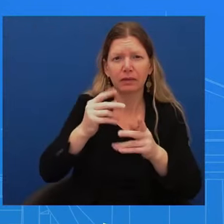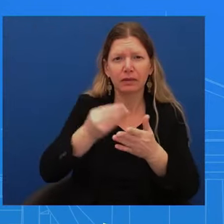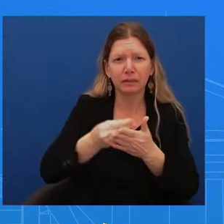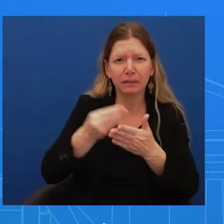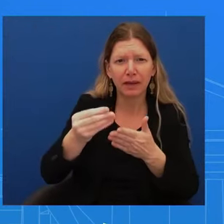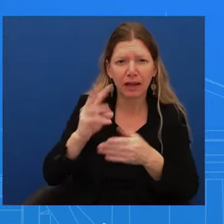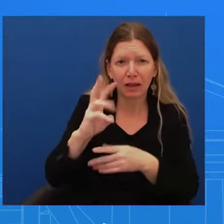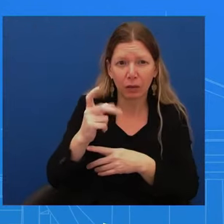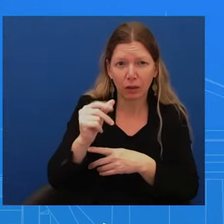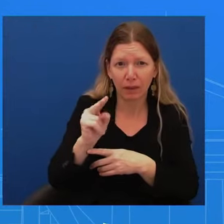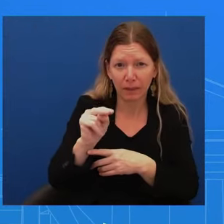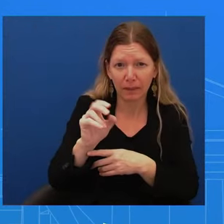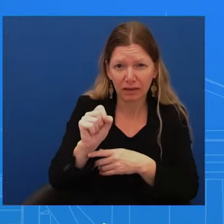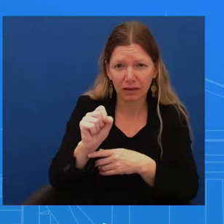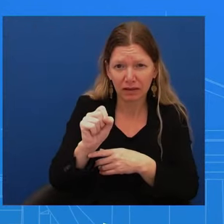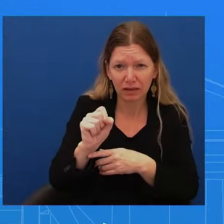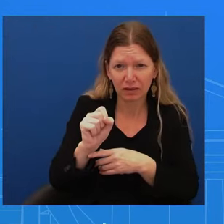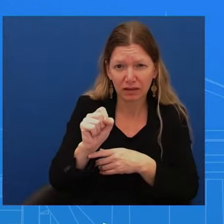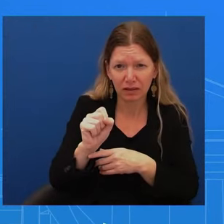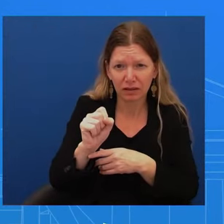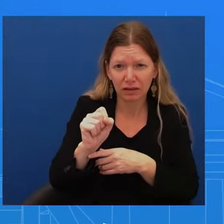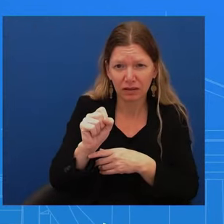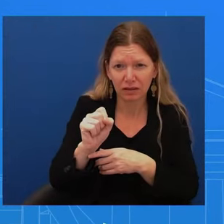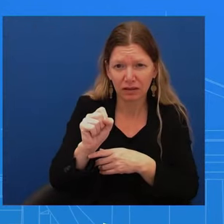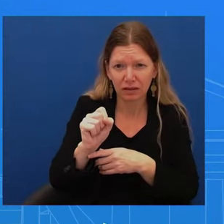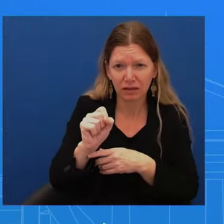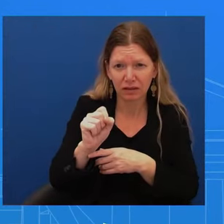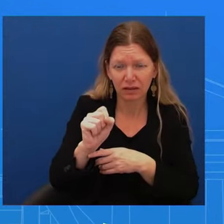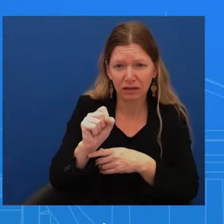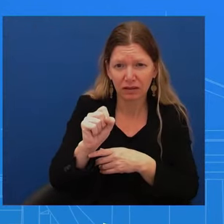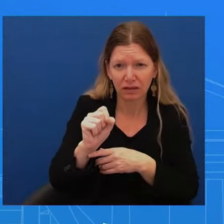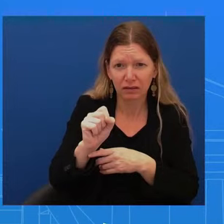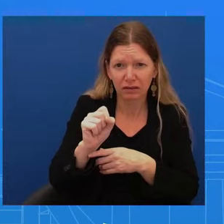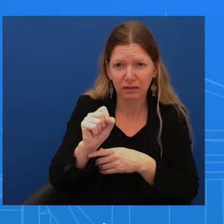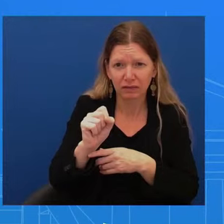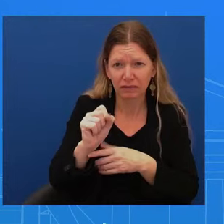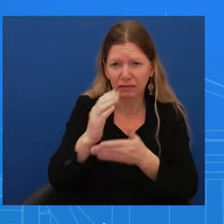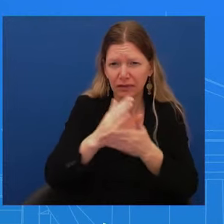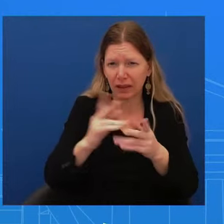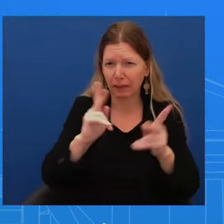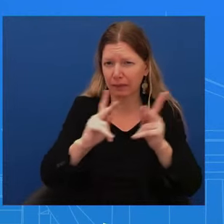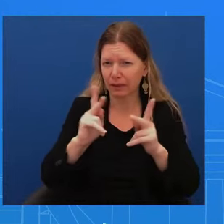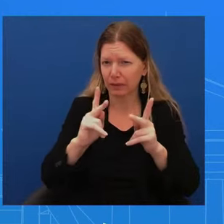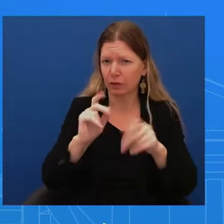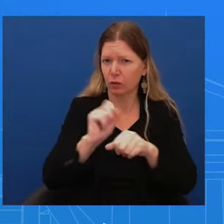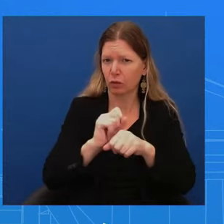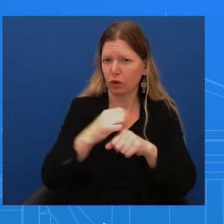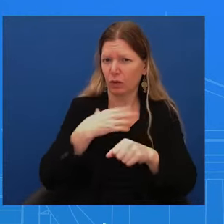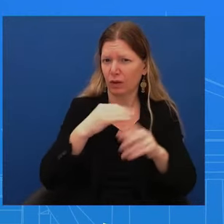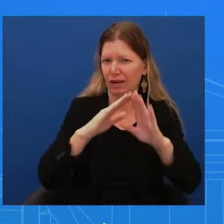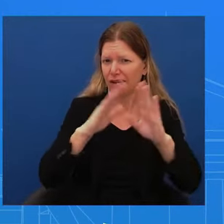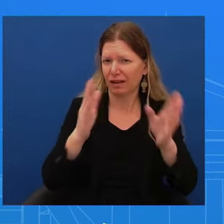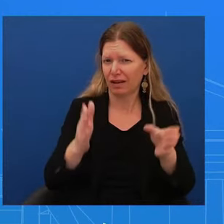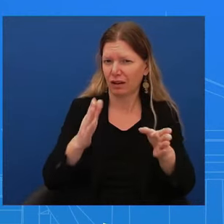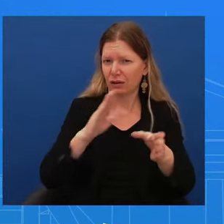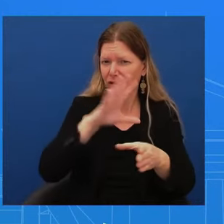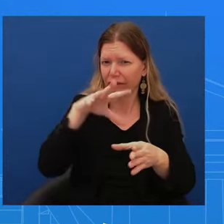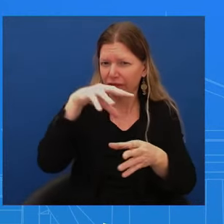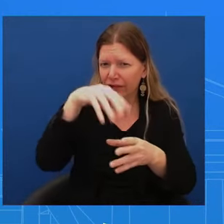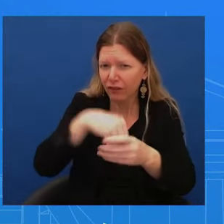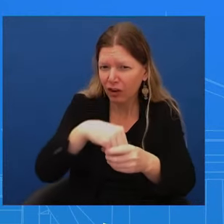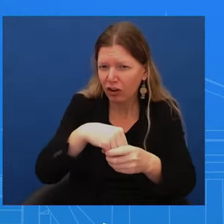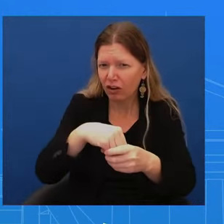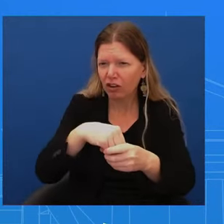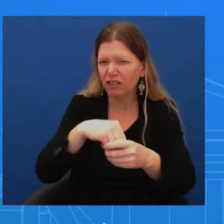with setting up this supposed agreement. Could you just clarify what the case was? I'm just not going to comment from here. I would refer you to my colleagues at the White House,